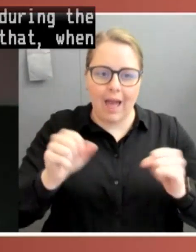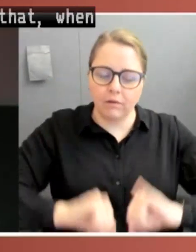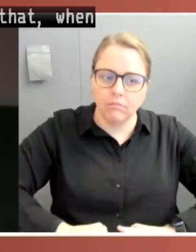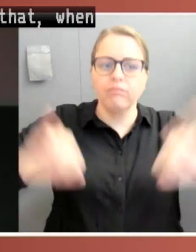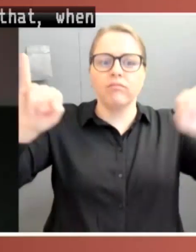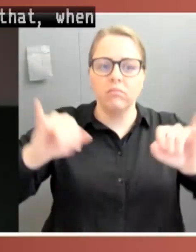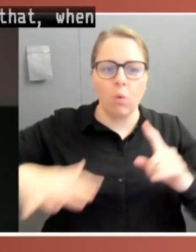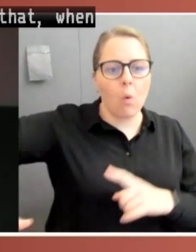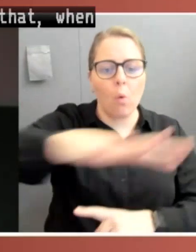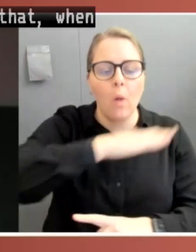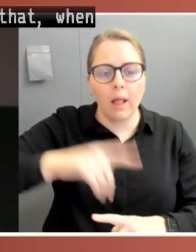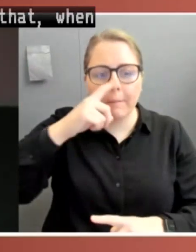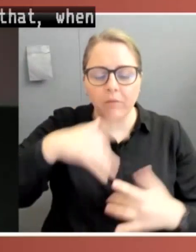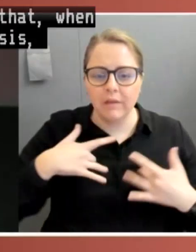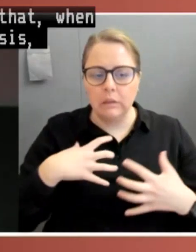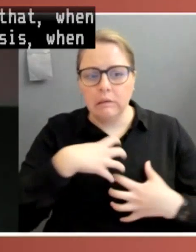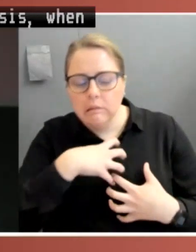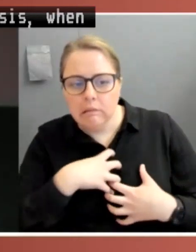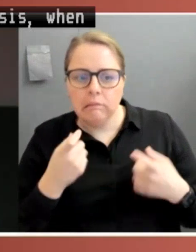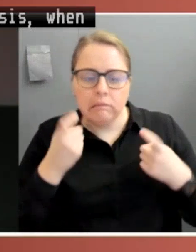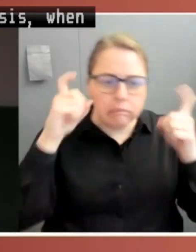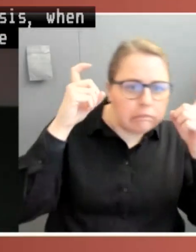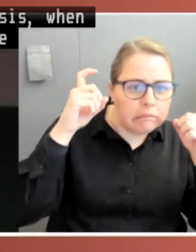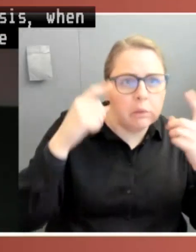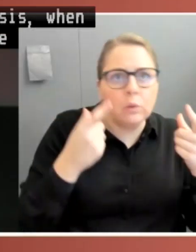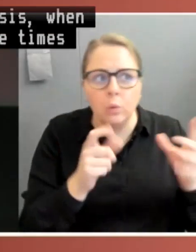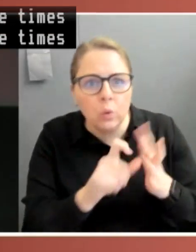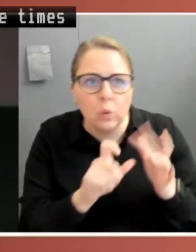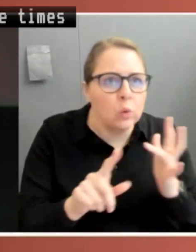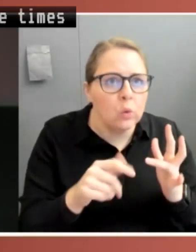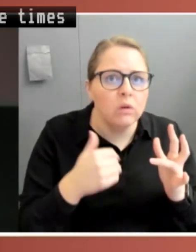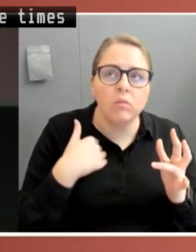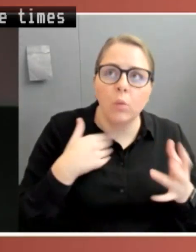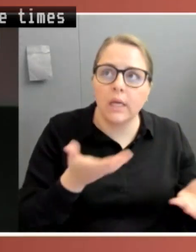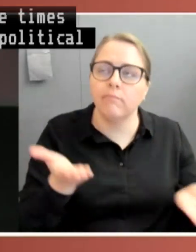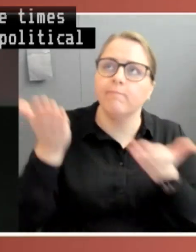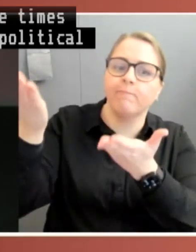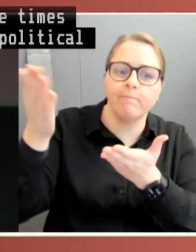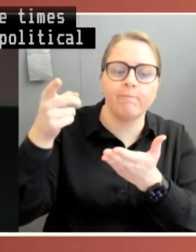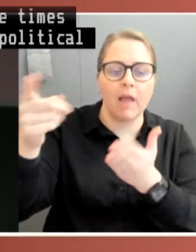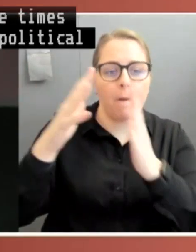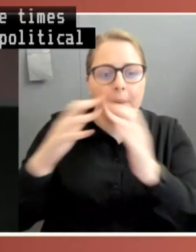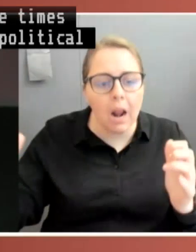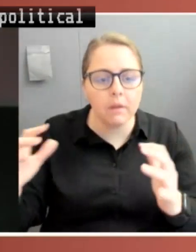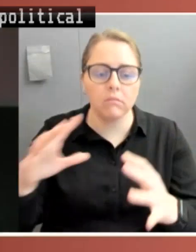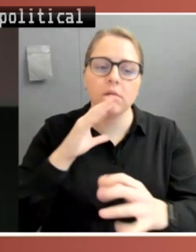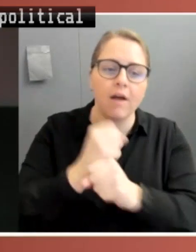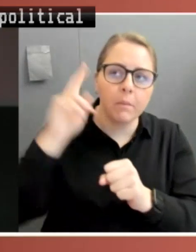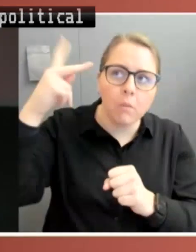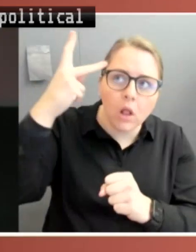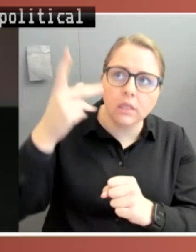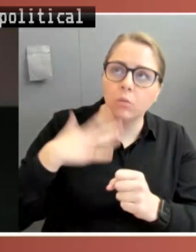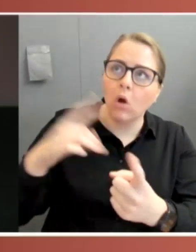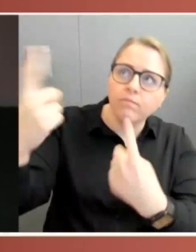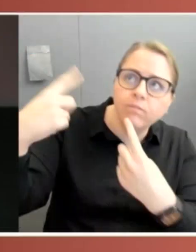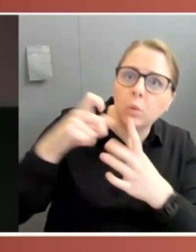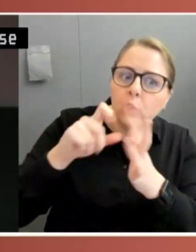it's at those times that we often turn to our political leaders and our elected representatives with a sense of hope, with a sense of